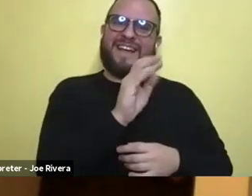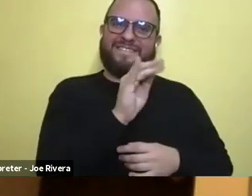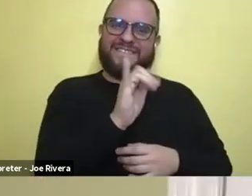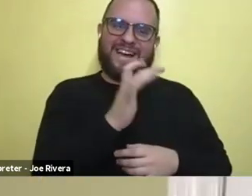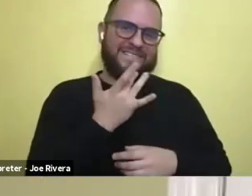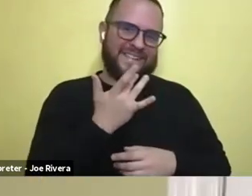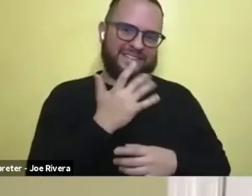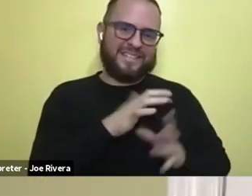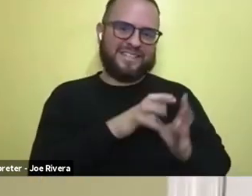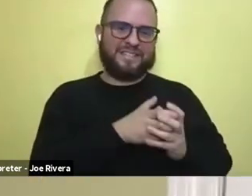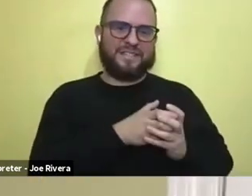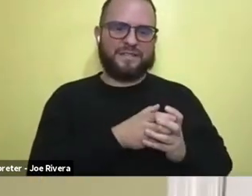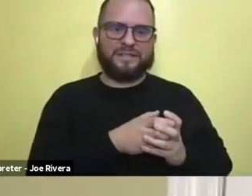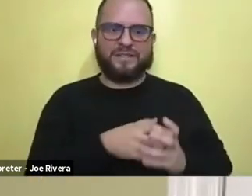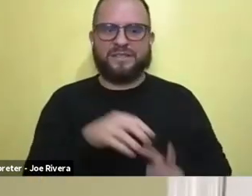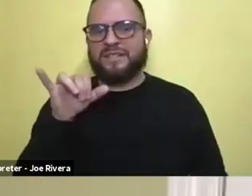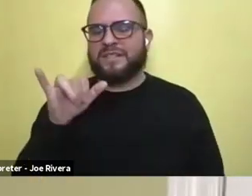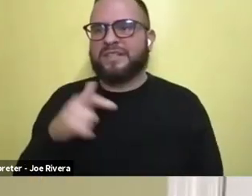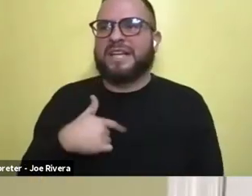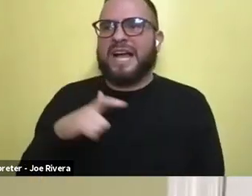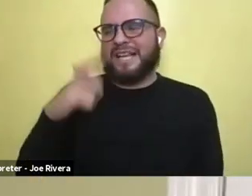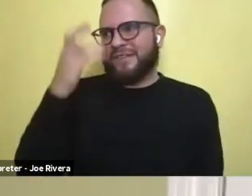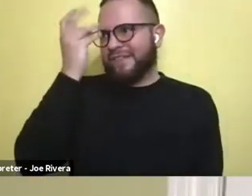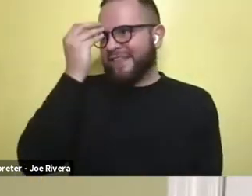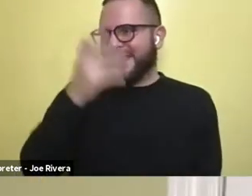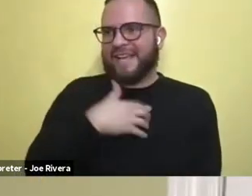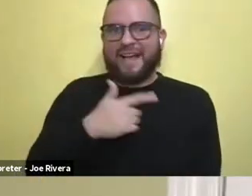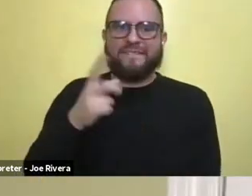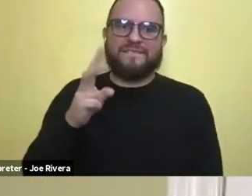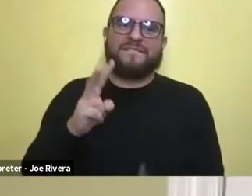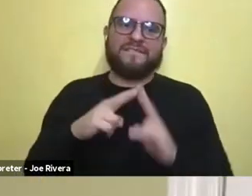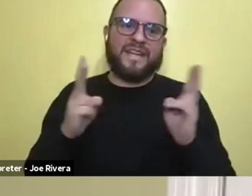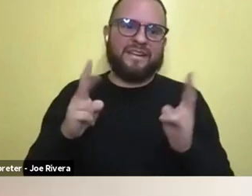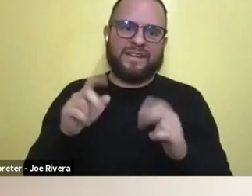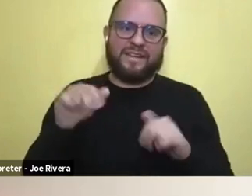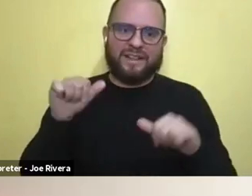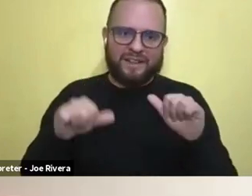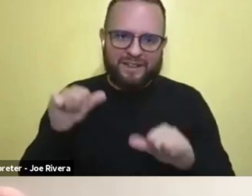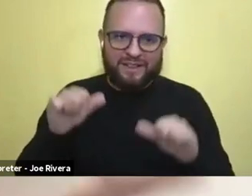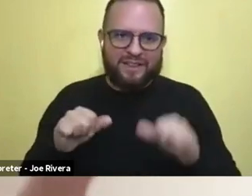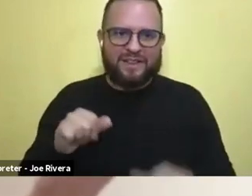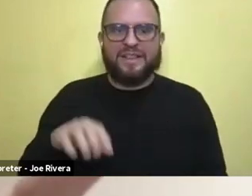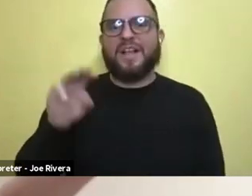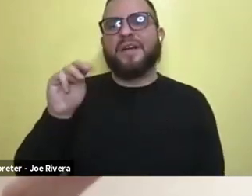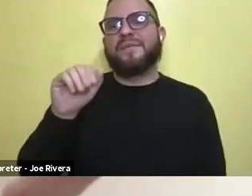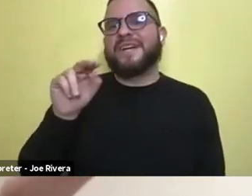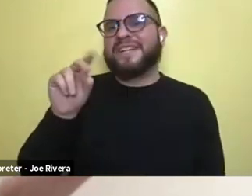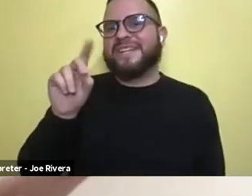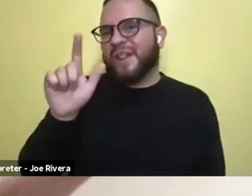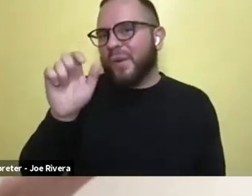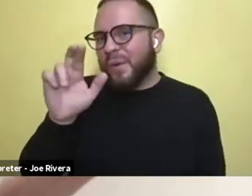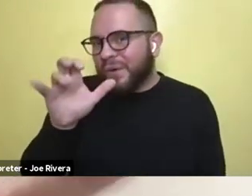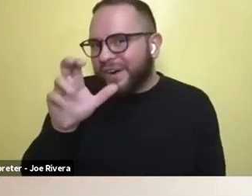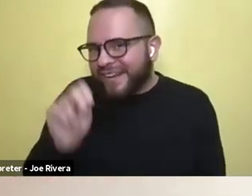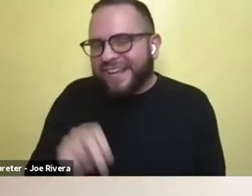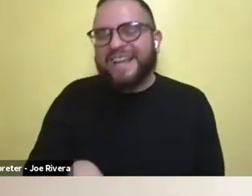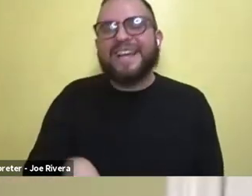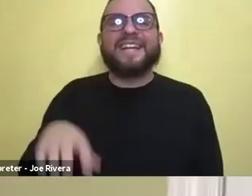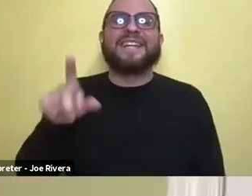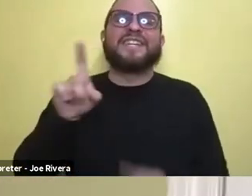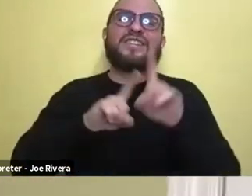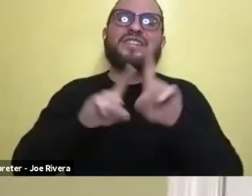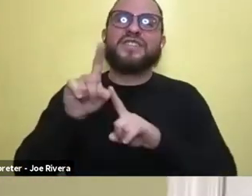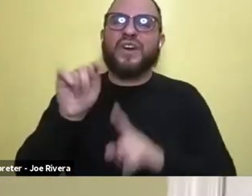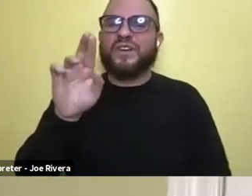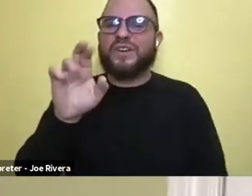I need to think. There's, there's so many. I'm very indecisive. need to- Mandalorian, Star Trek Discovery. We